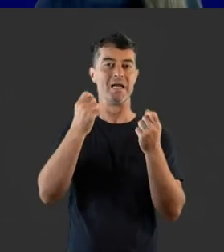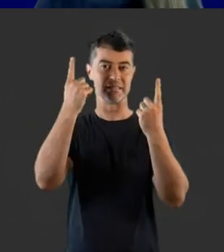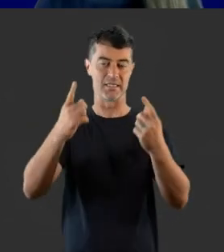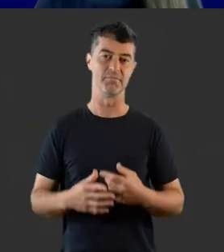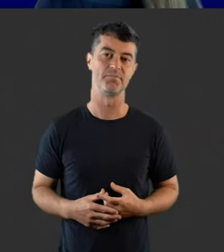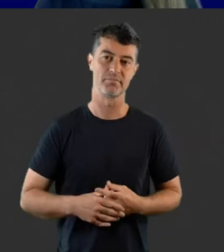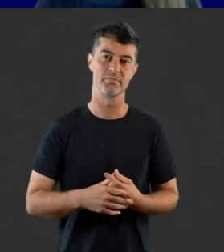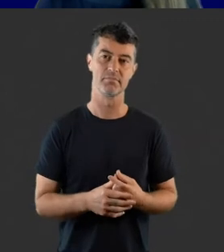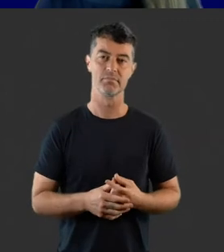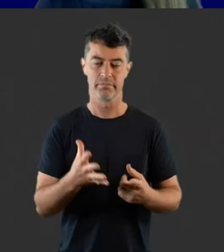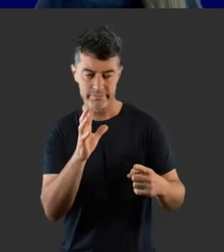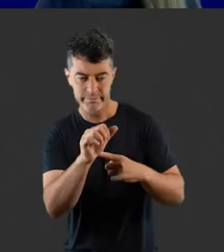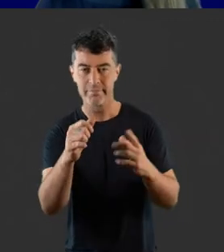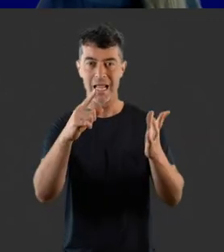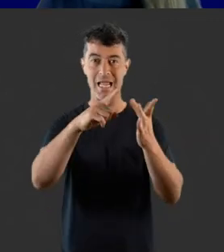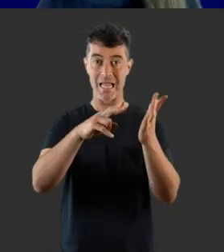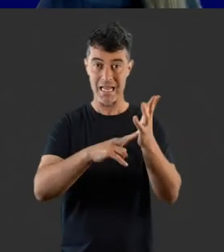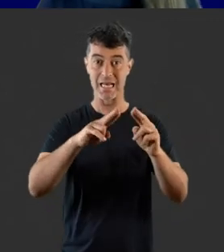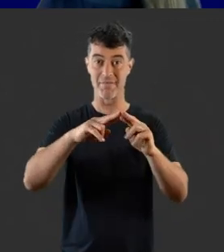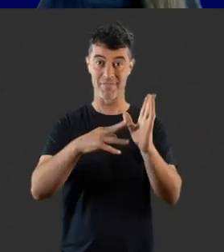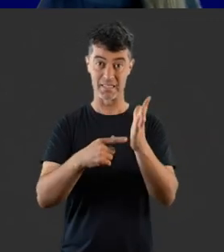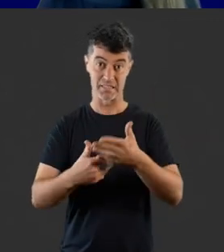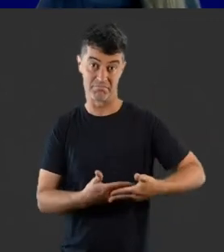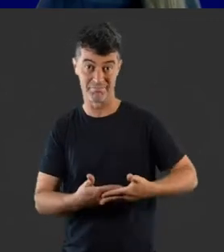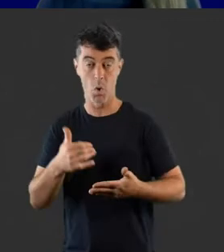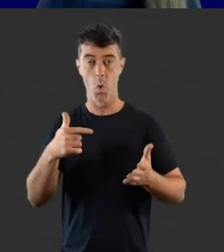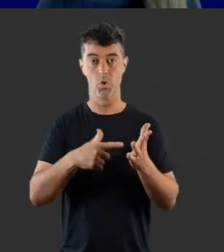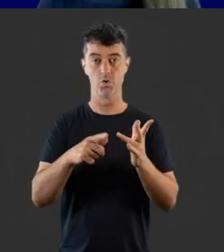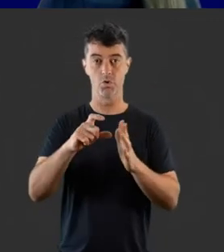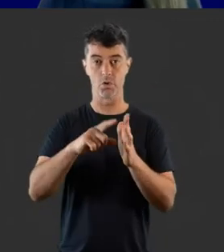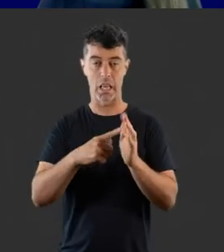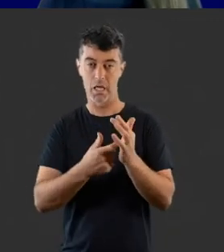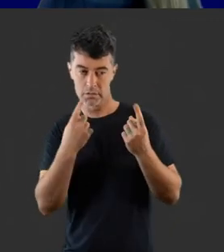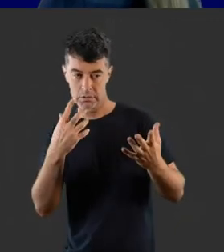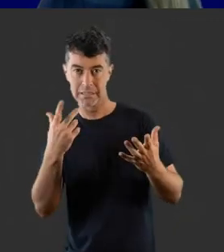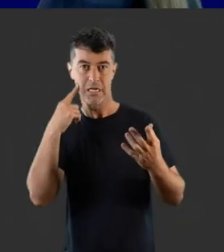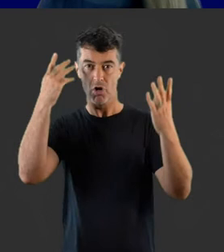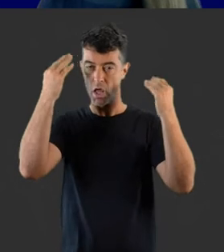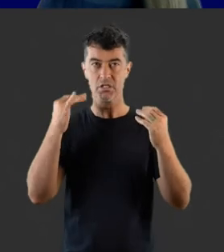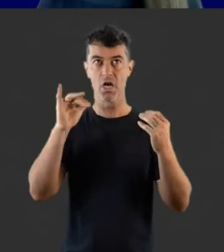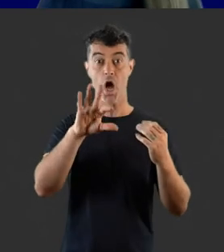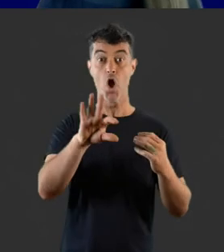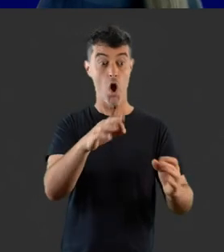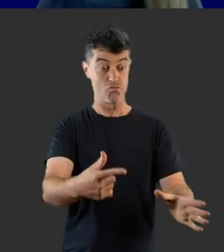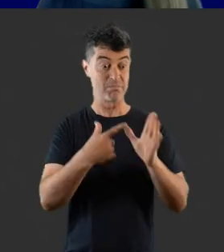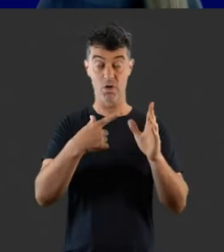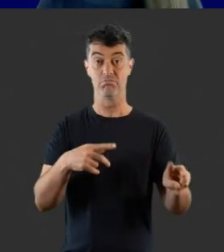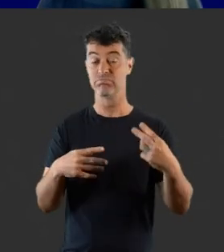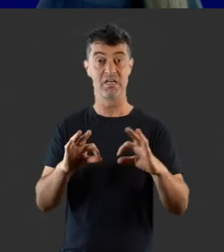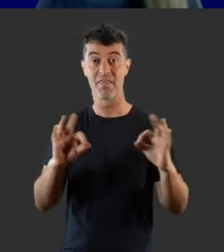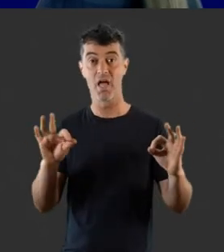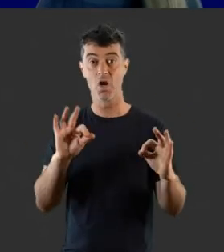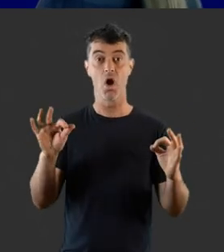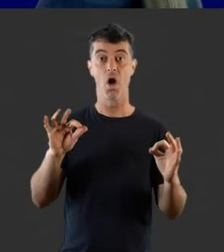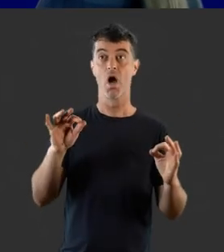Signs of hearing loss, infant or toddler. For an infant or toddler, these may include no reaction to loud sounds,